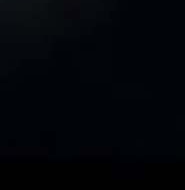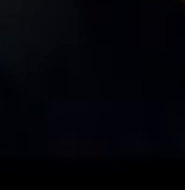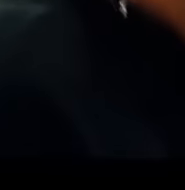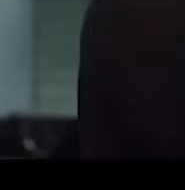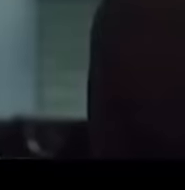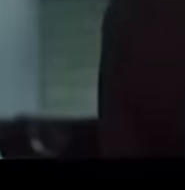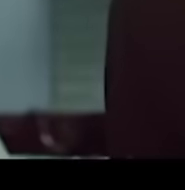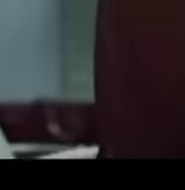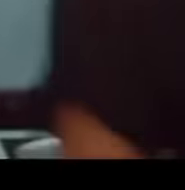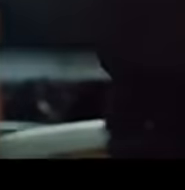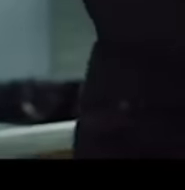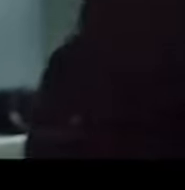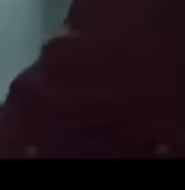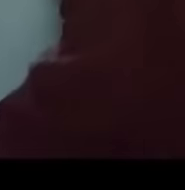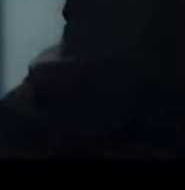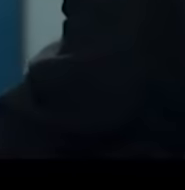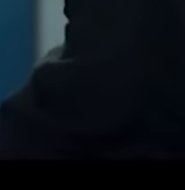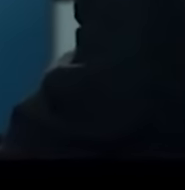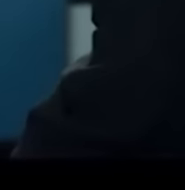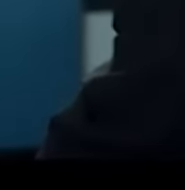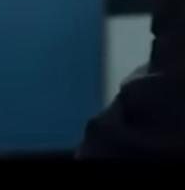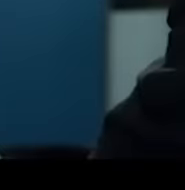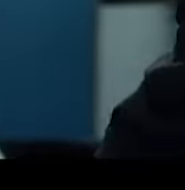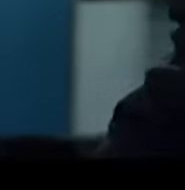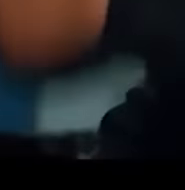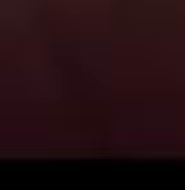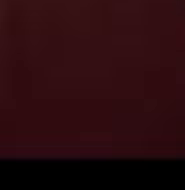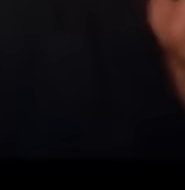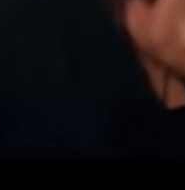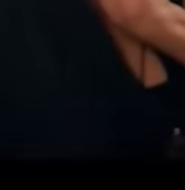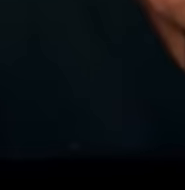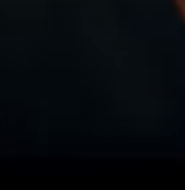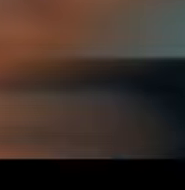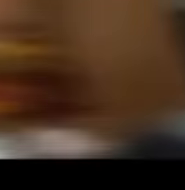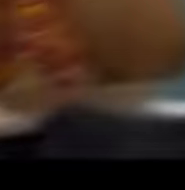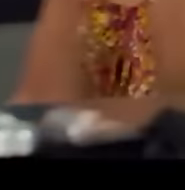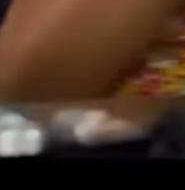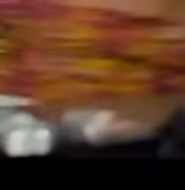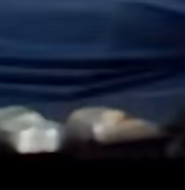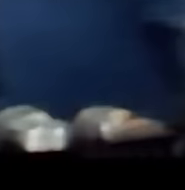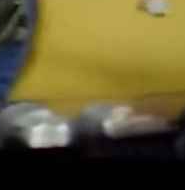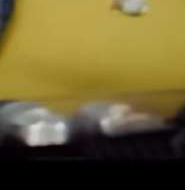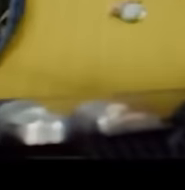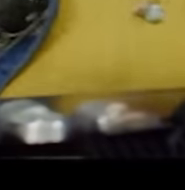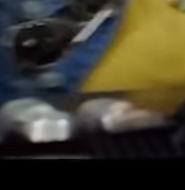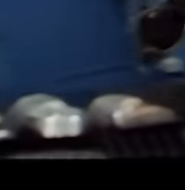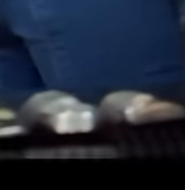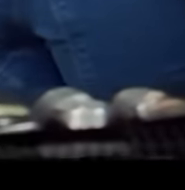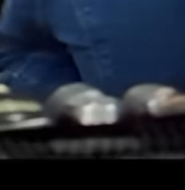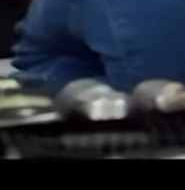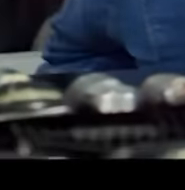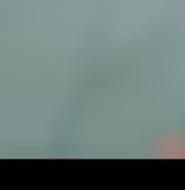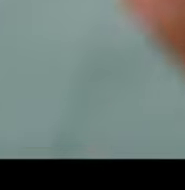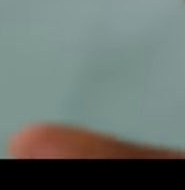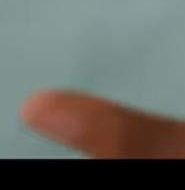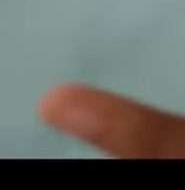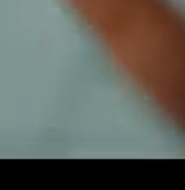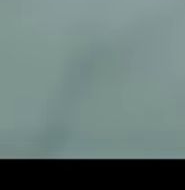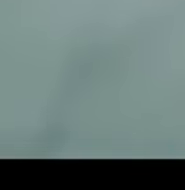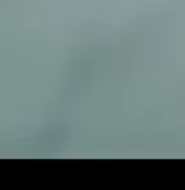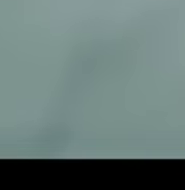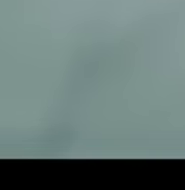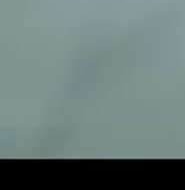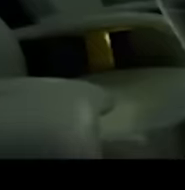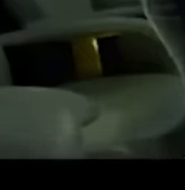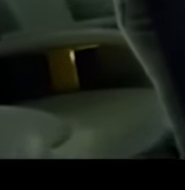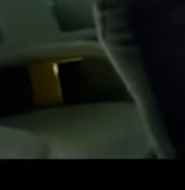Don't put you on that. You could pay with NCASH. So just come straight here. NCASH is a mobile wallet that gives users the convenience of making digital